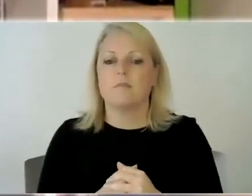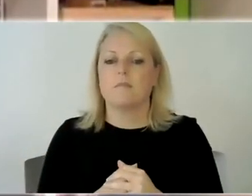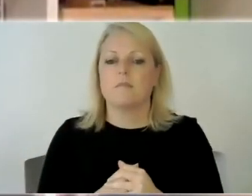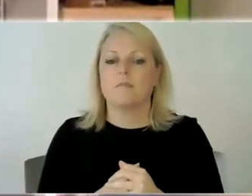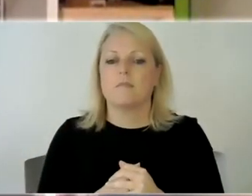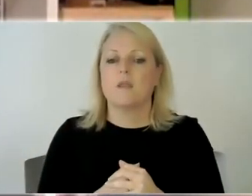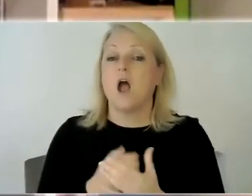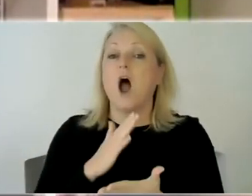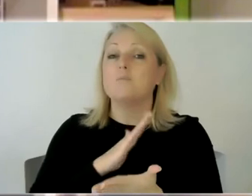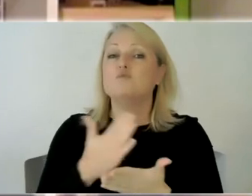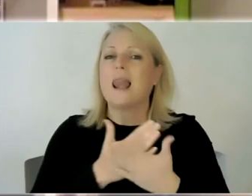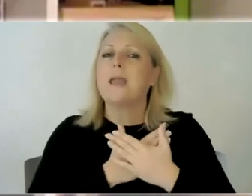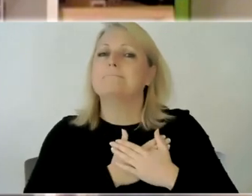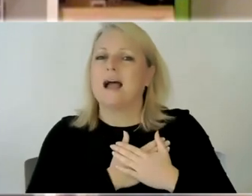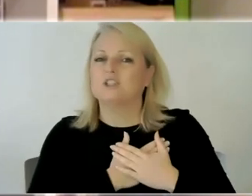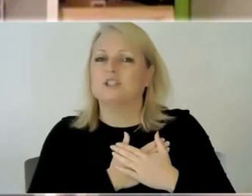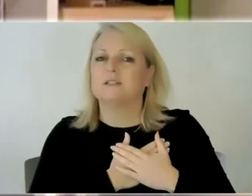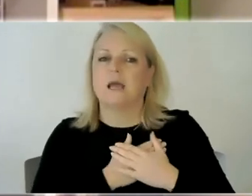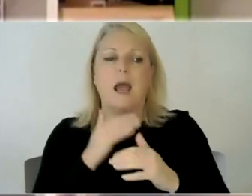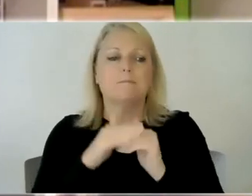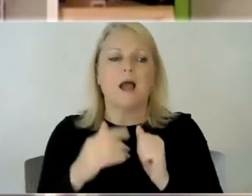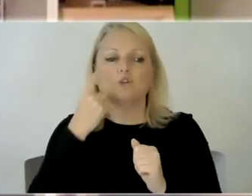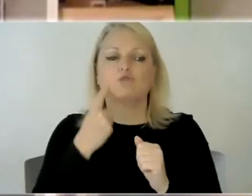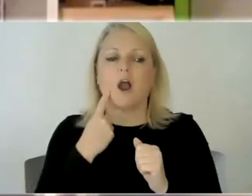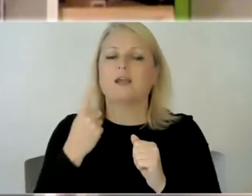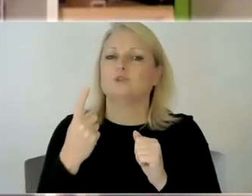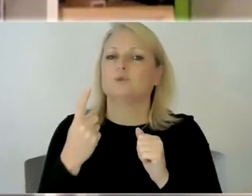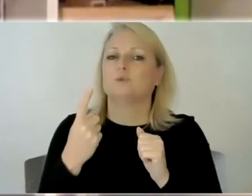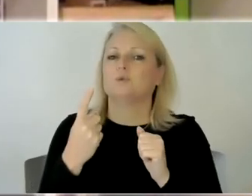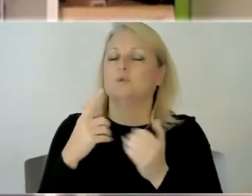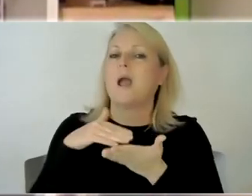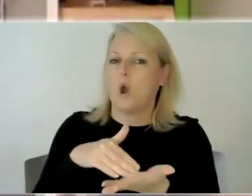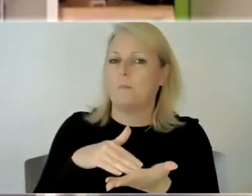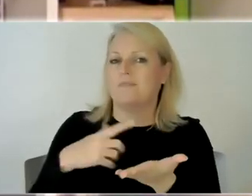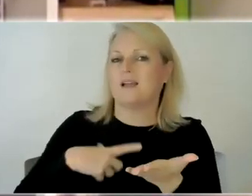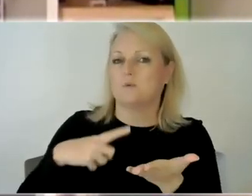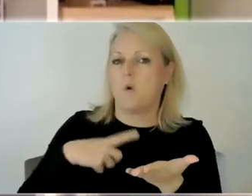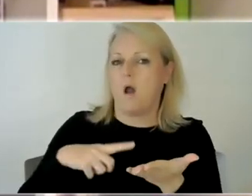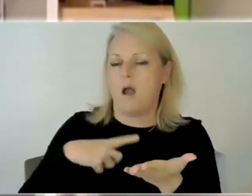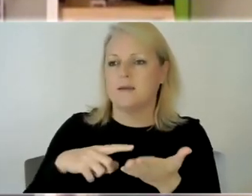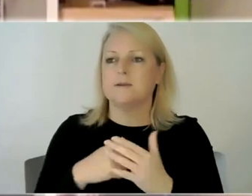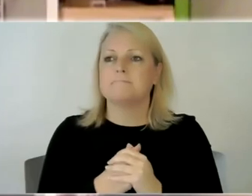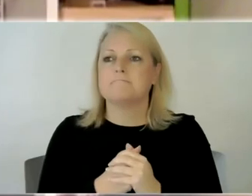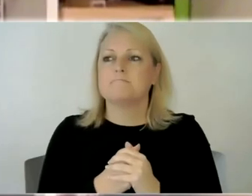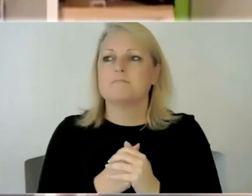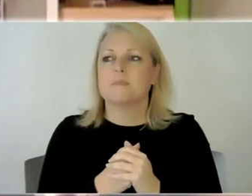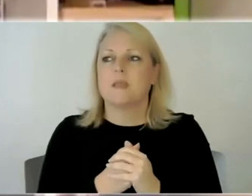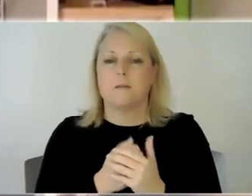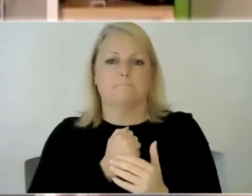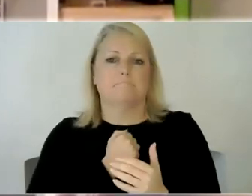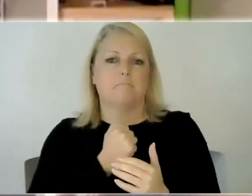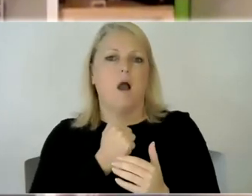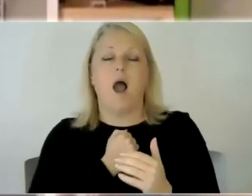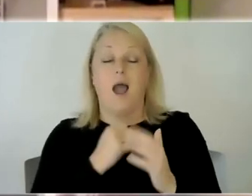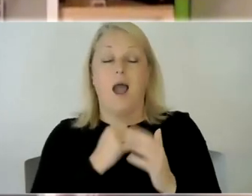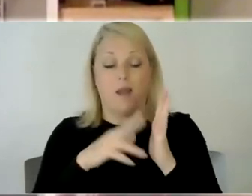really passionate about trying to help others you know it's one you know my inbox is is hugely full of